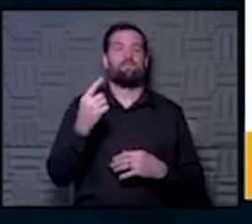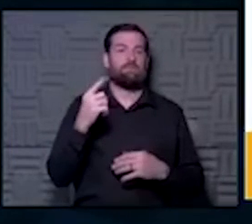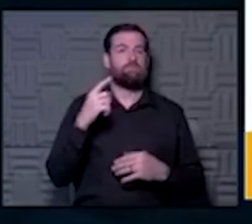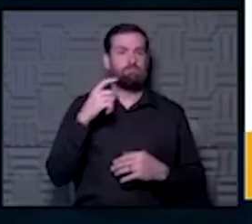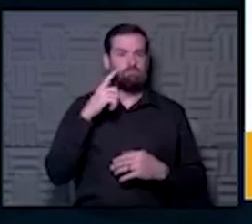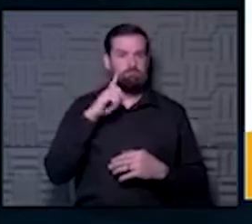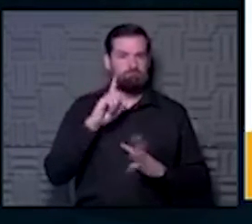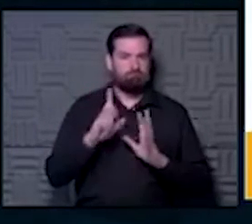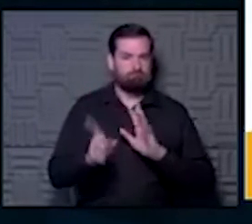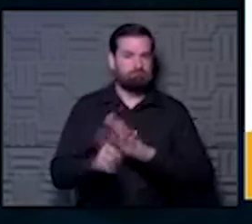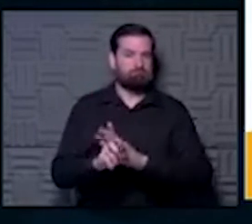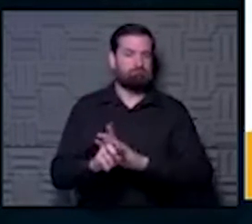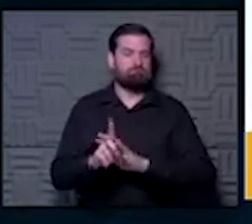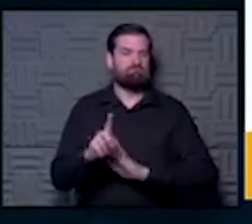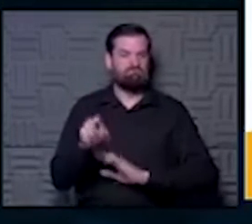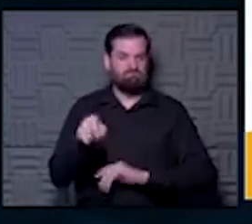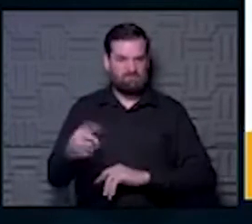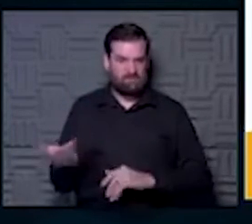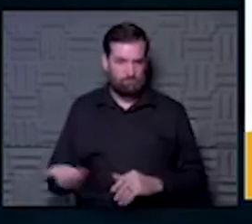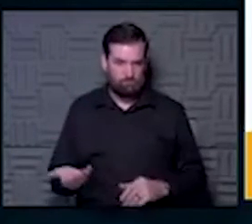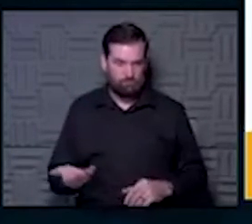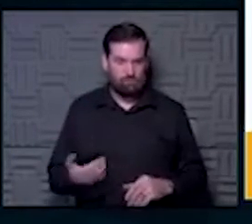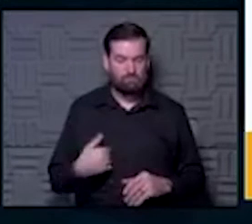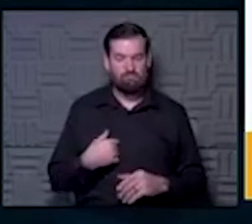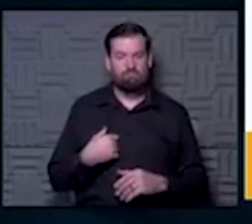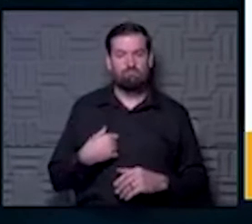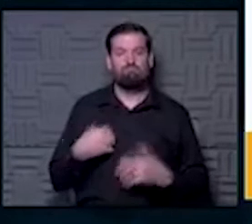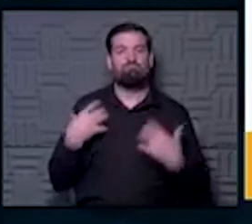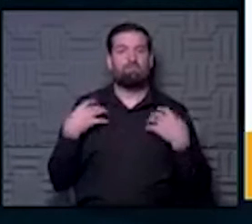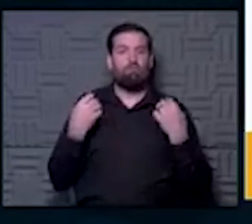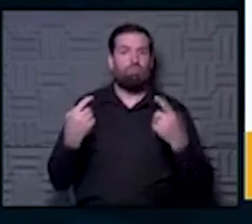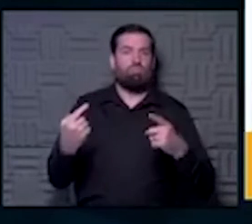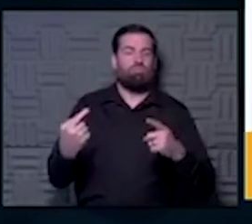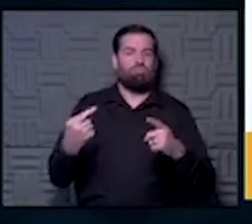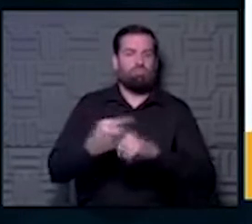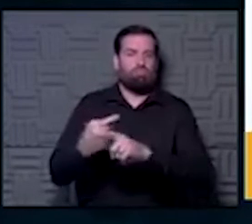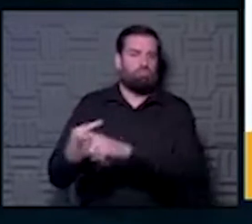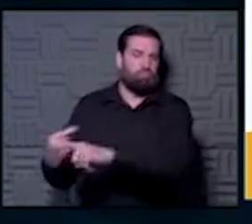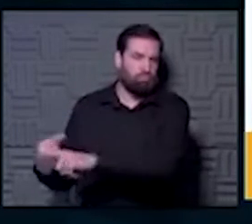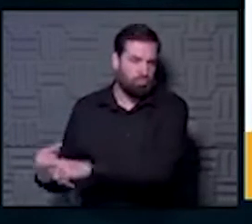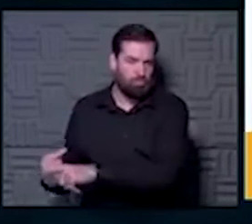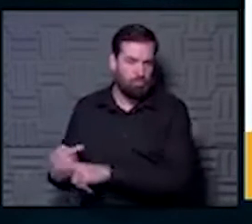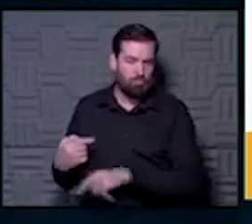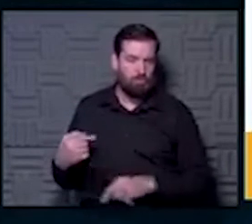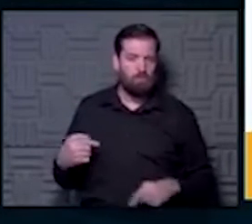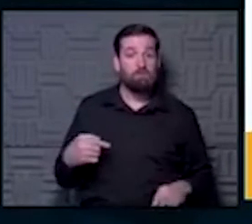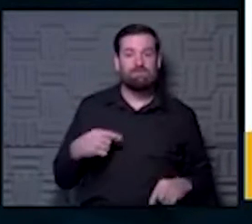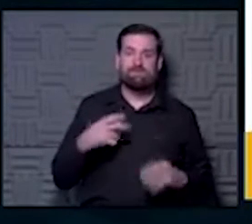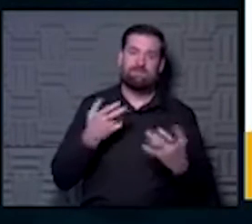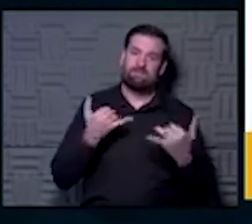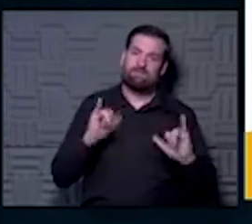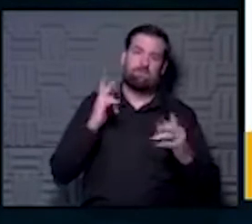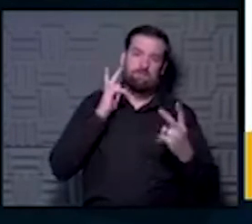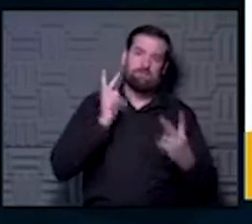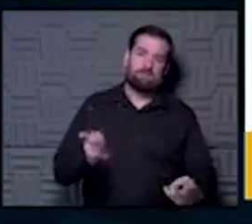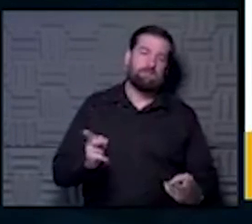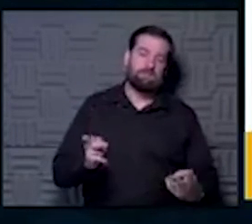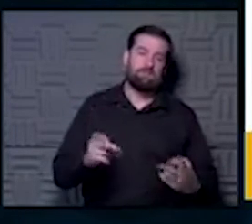the past on here is talking about health disparities with COVID-19 data. And we still definitely see those disparities.